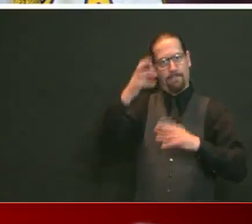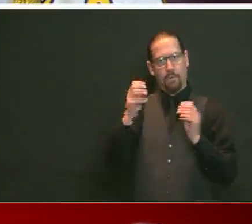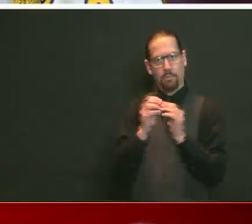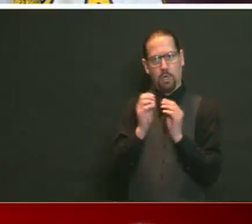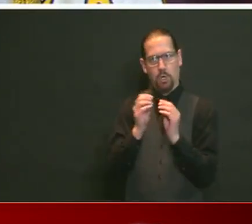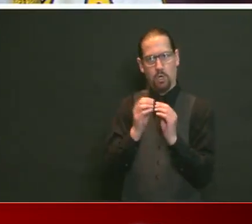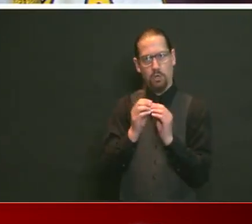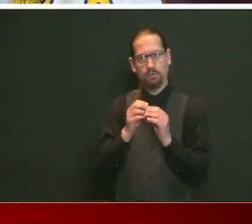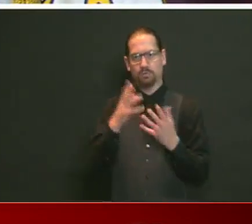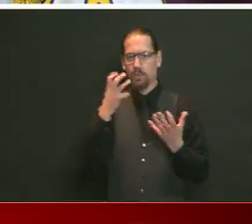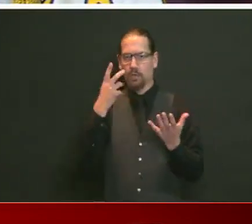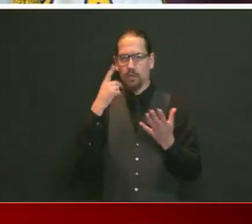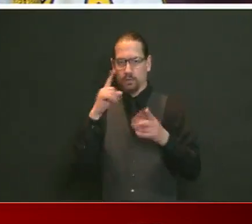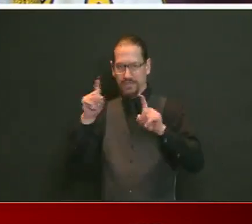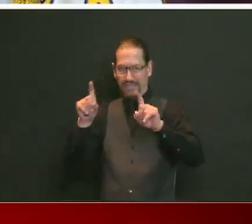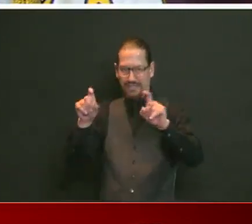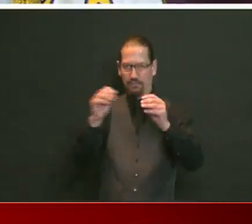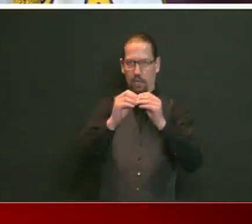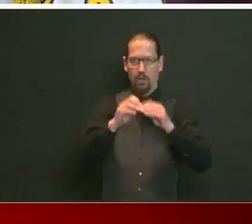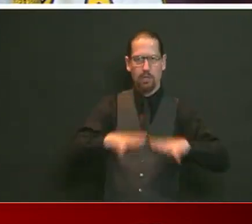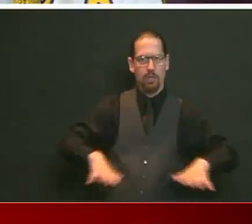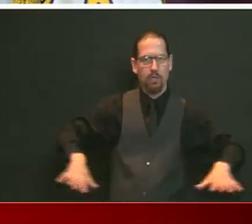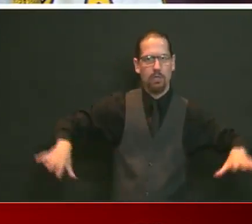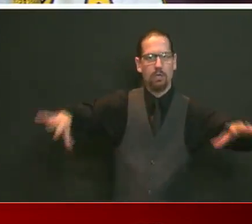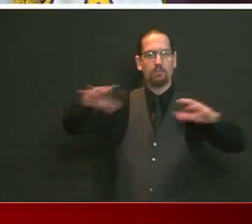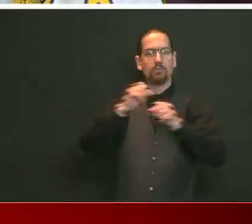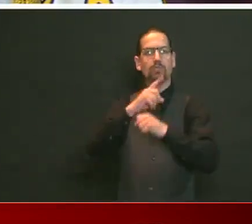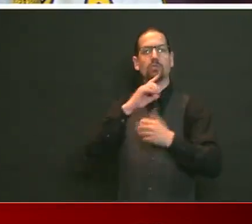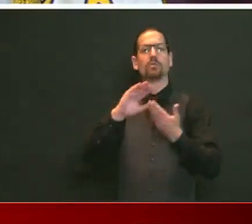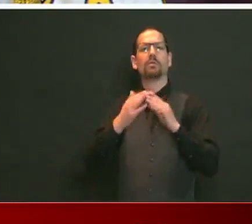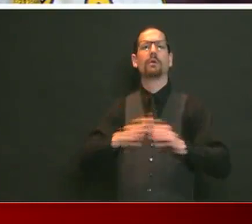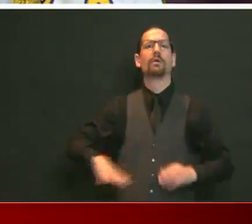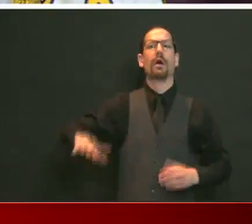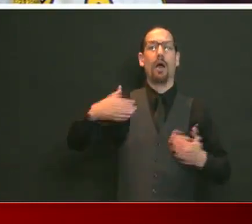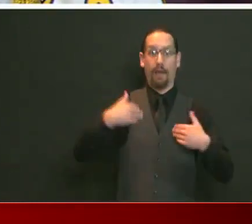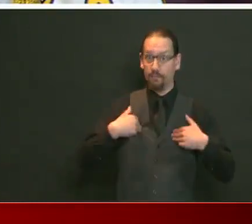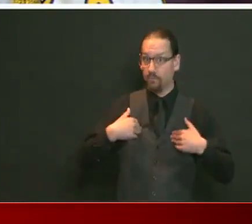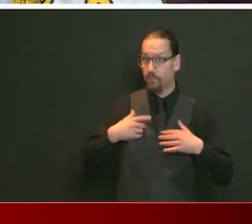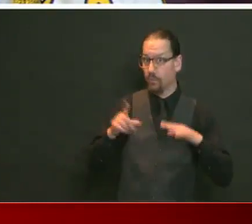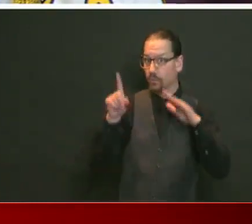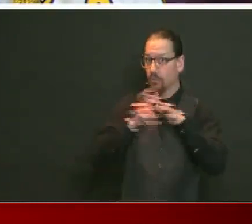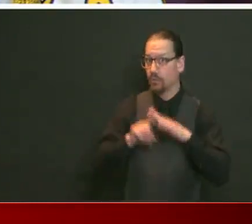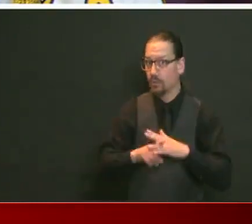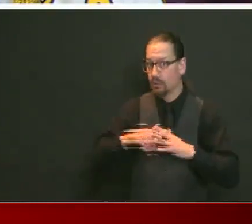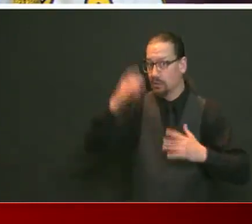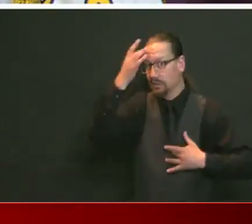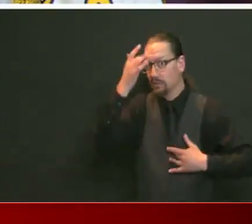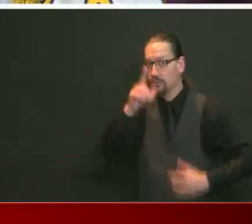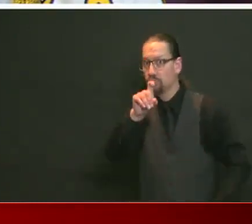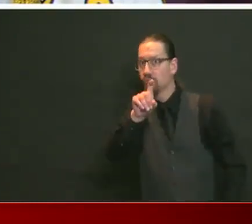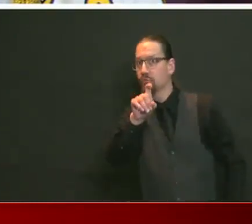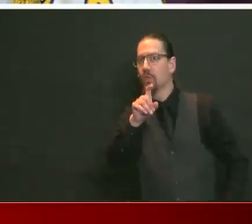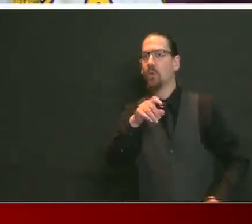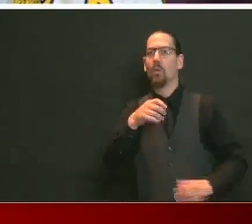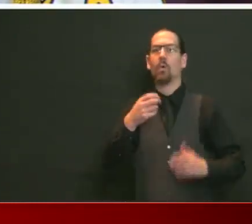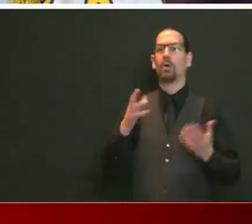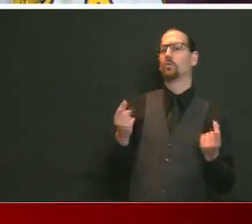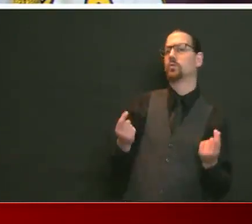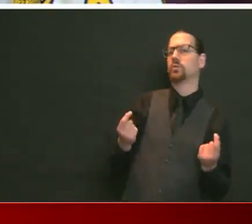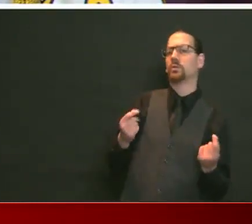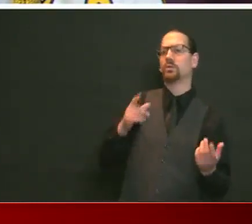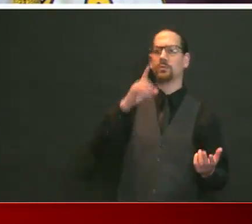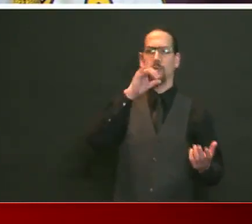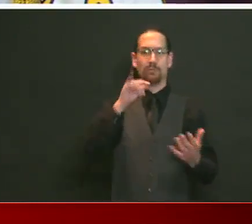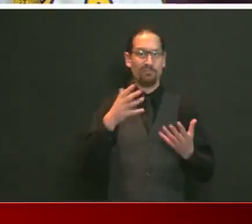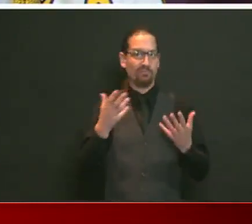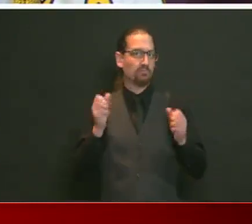particularly people with symptoms, the better able we are to quickly get them isolated, contact their